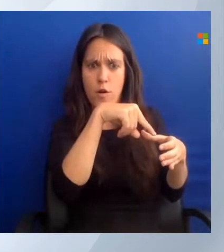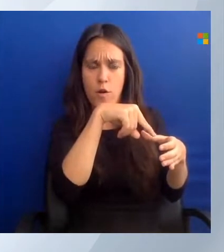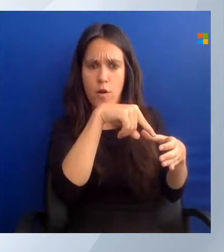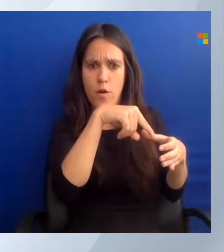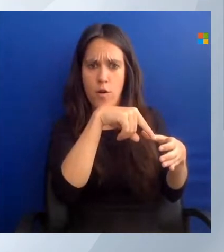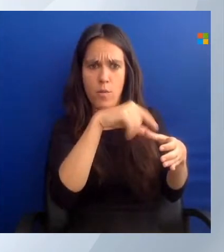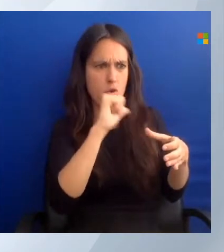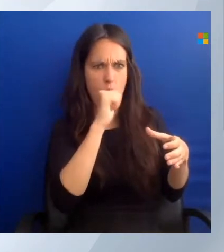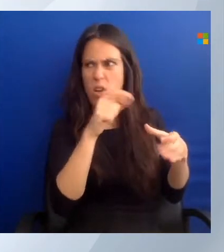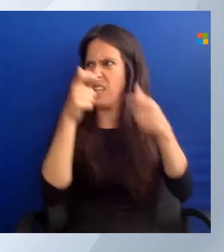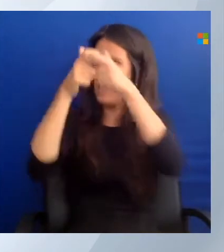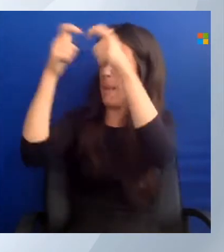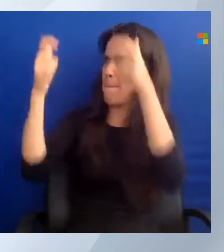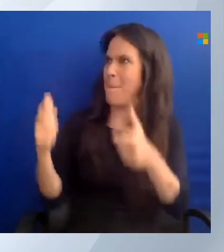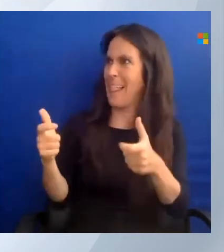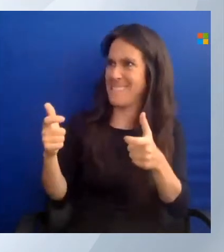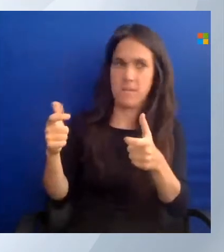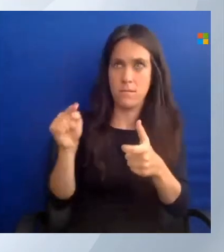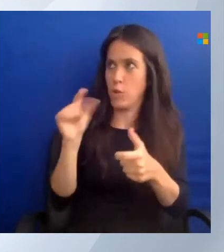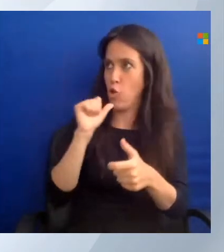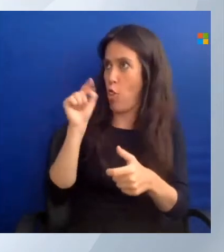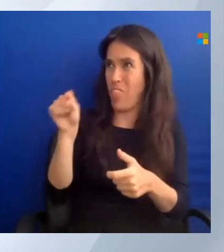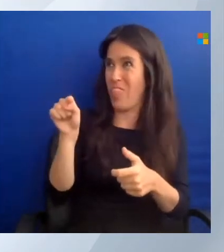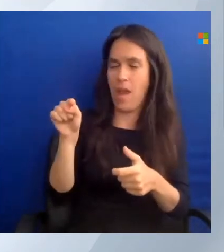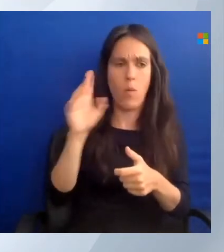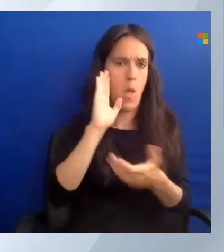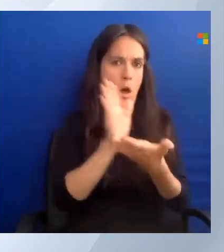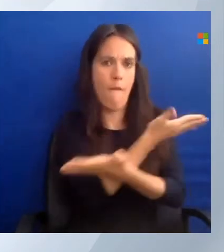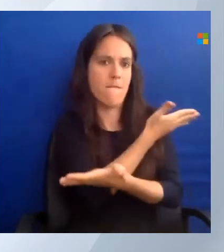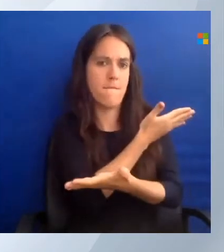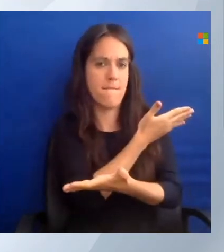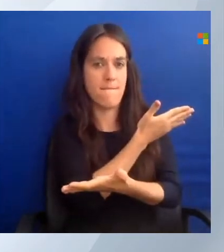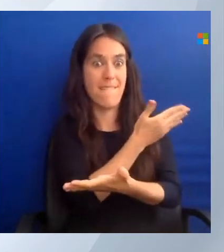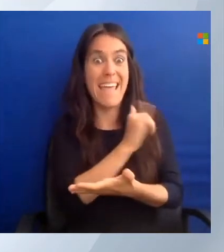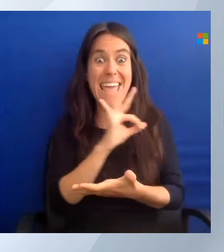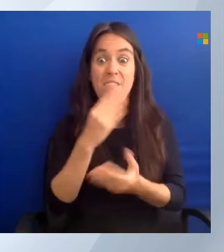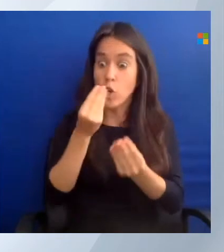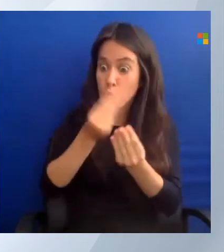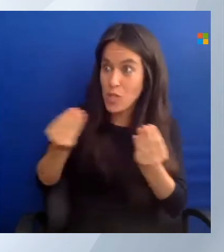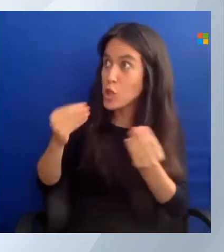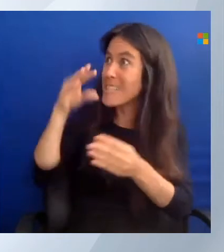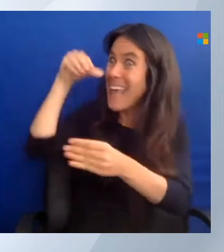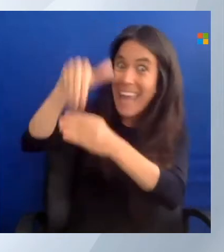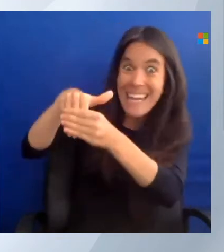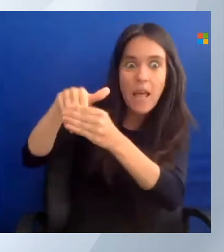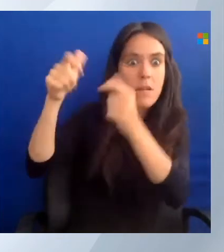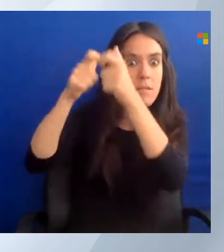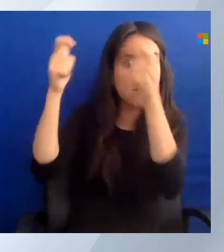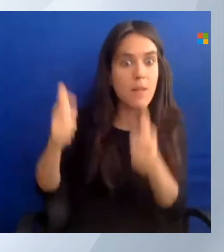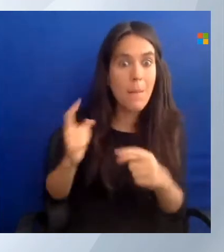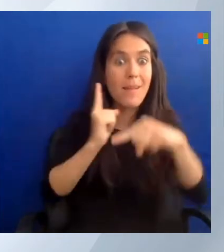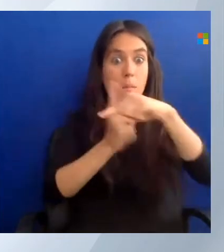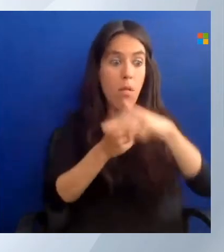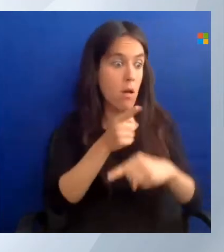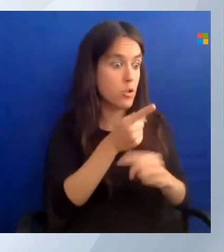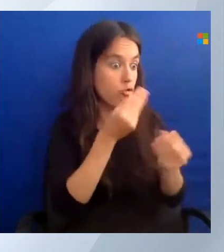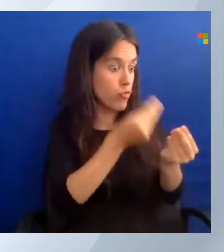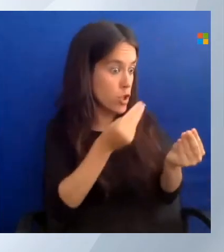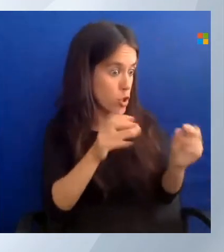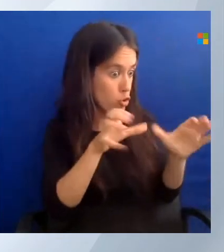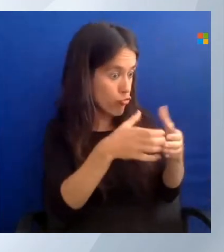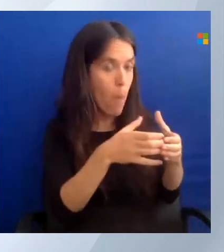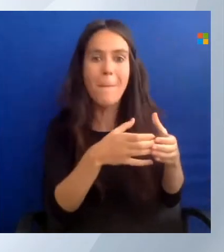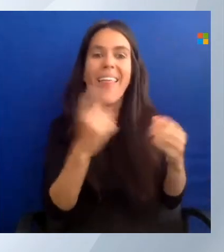will be ignored. And if they are in your template and they're also already there, then the properties might be